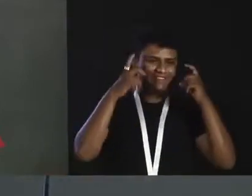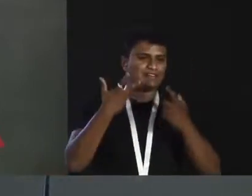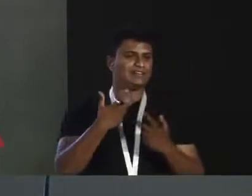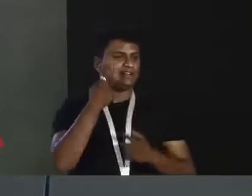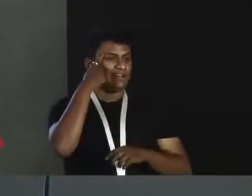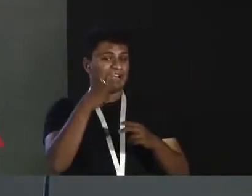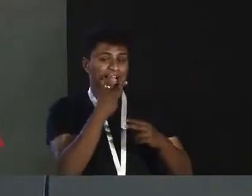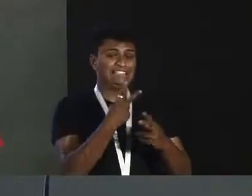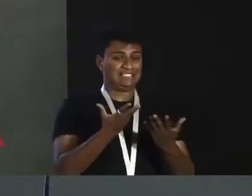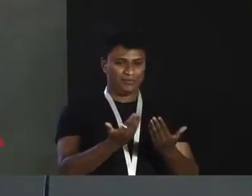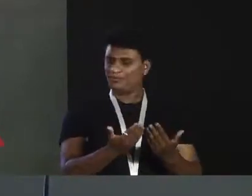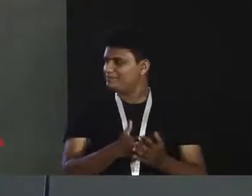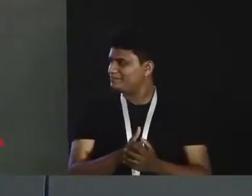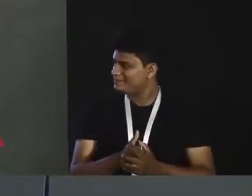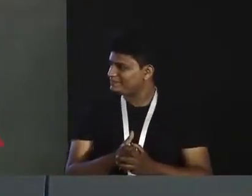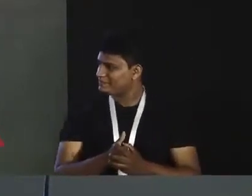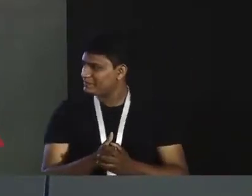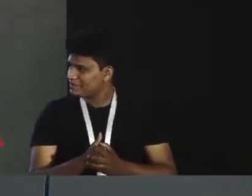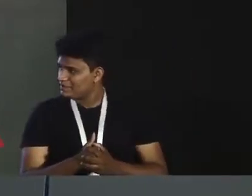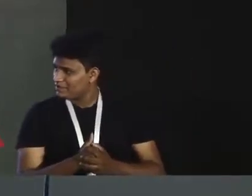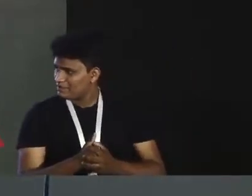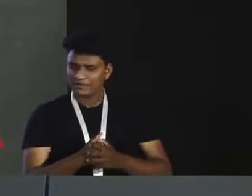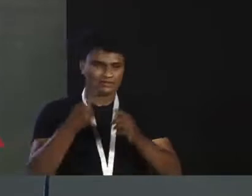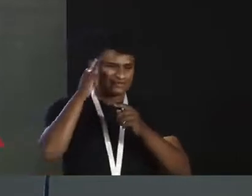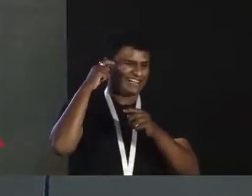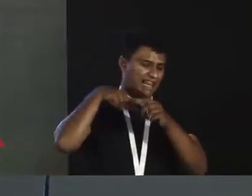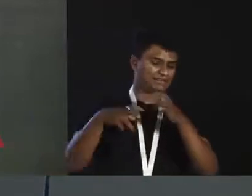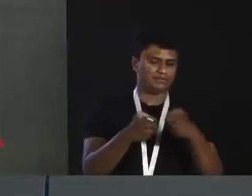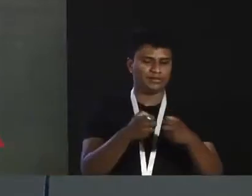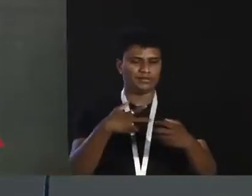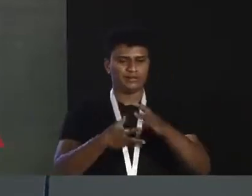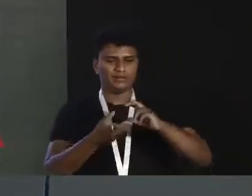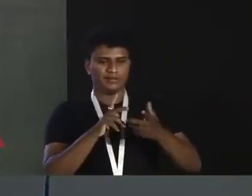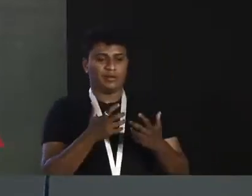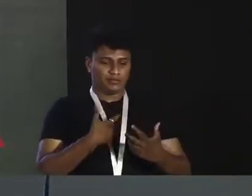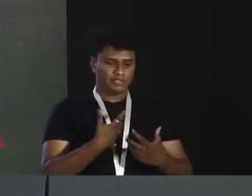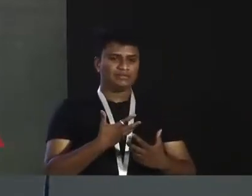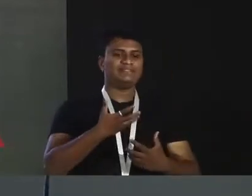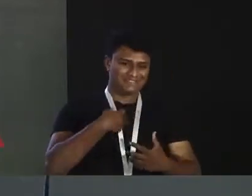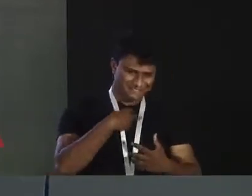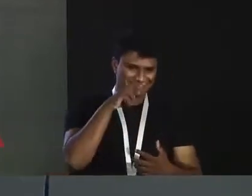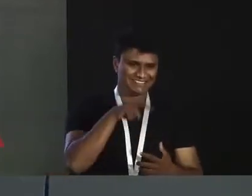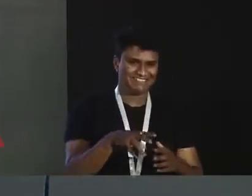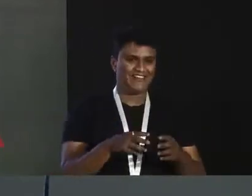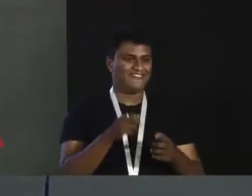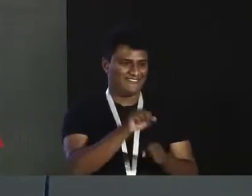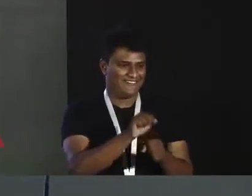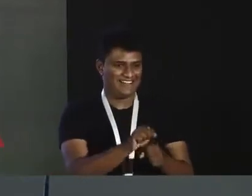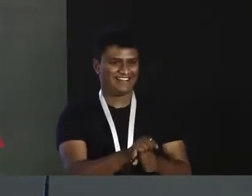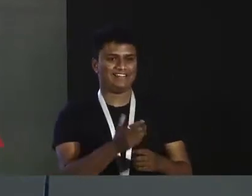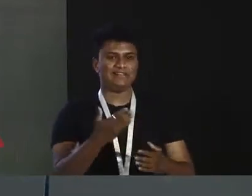I've got an awful lot of cable, which goes into a central processing unit. And I'm wearing headphones, which allow me